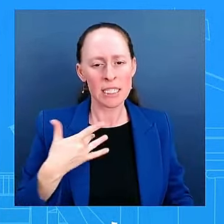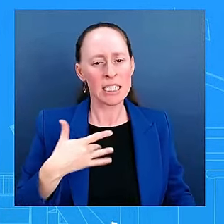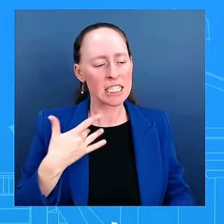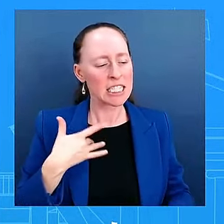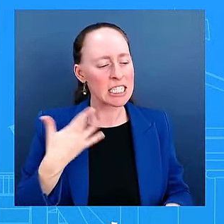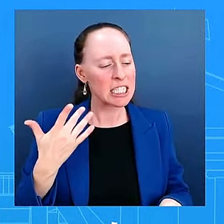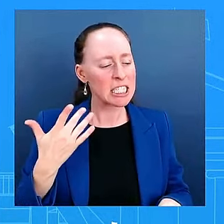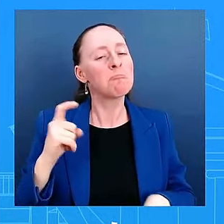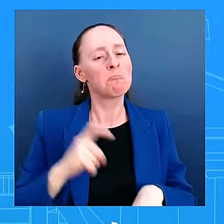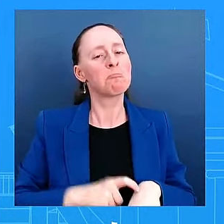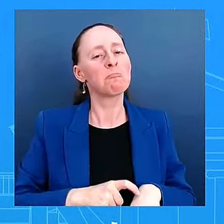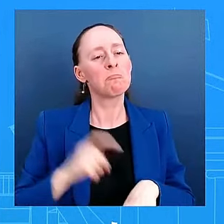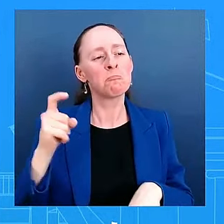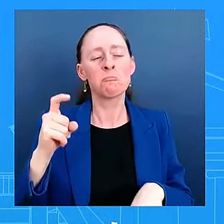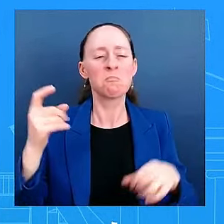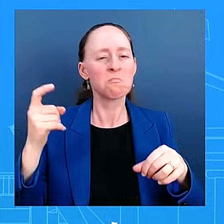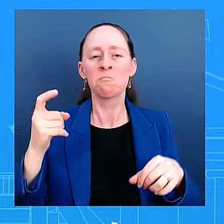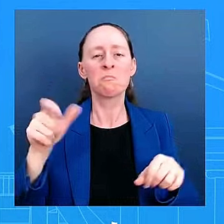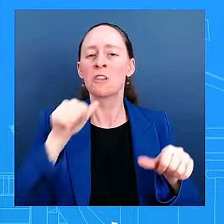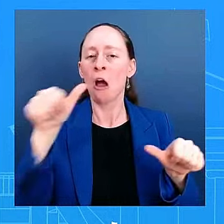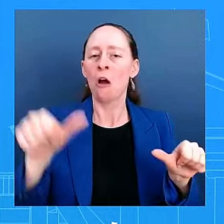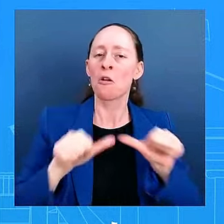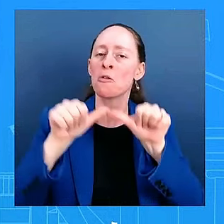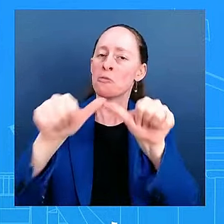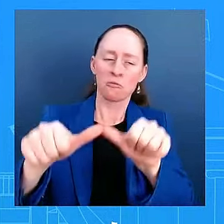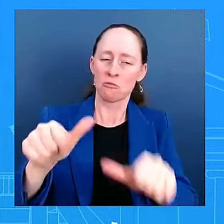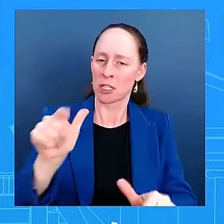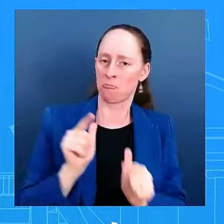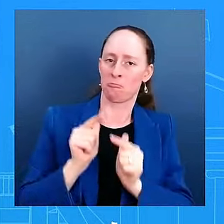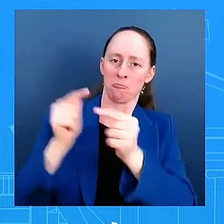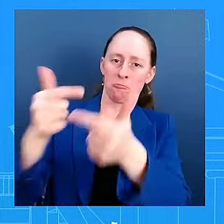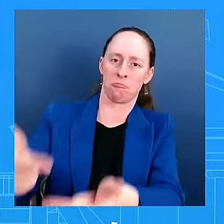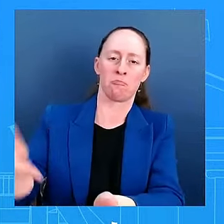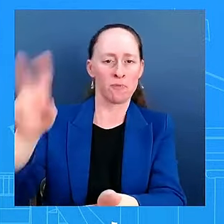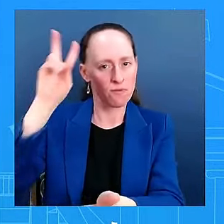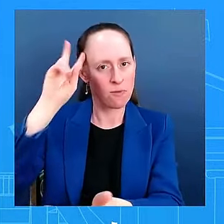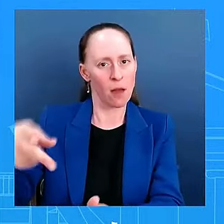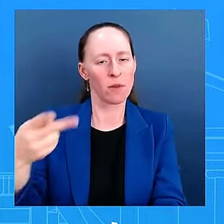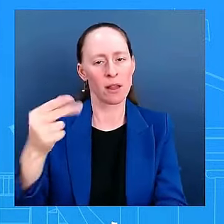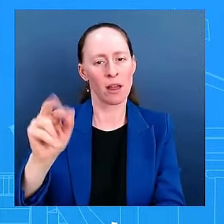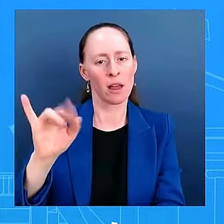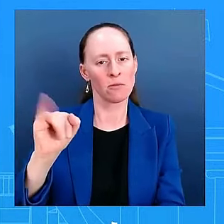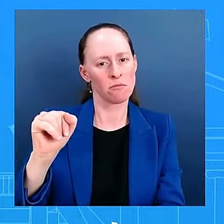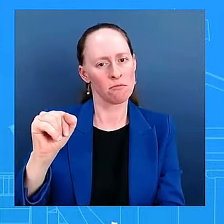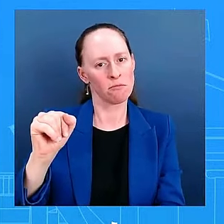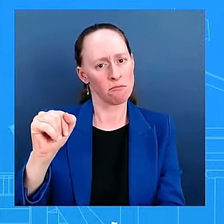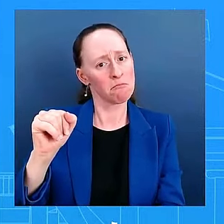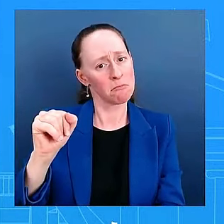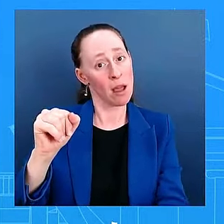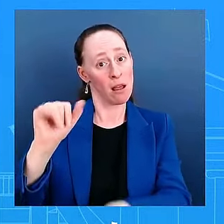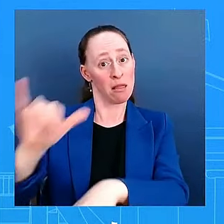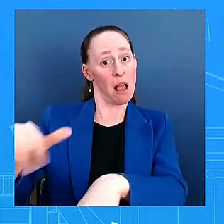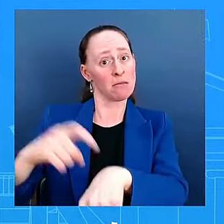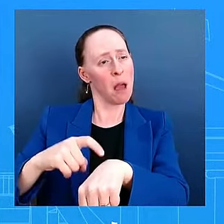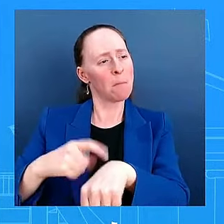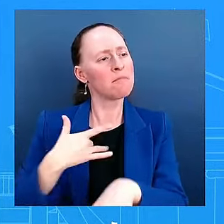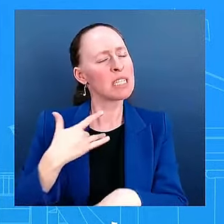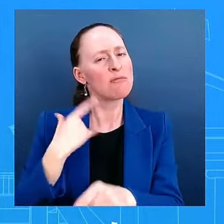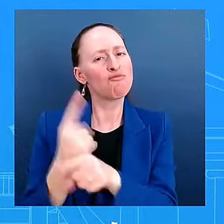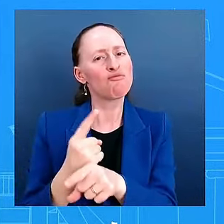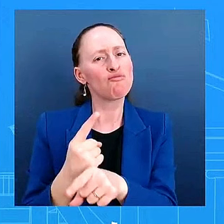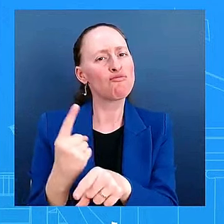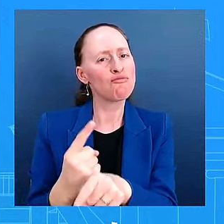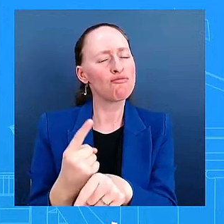to the vice president, he believed it was the right decision to make at that time. He believed that she was ready.